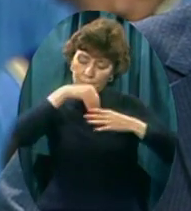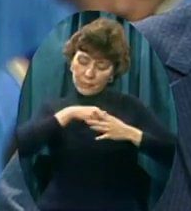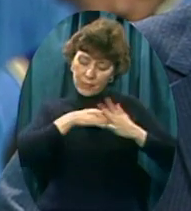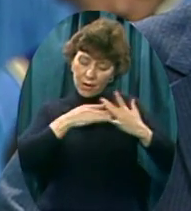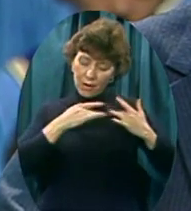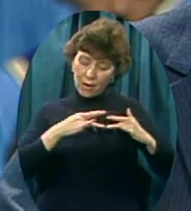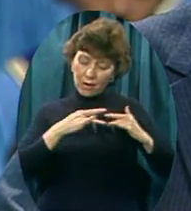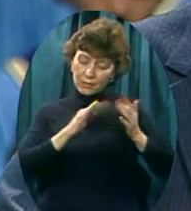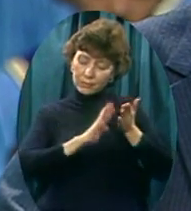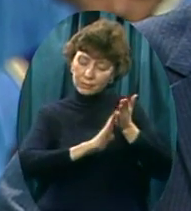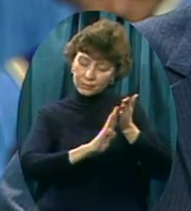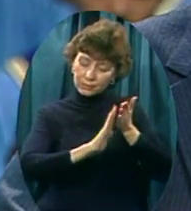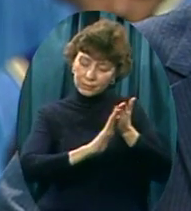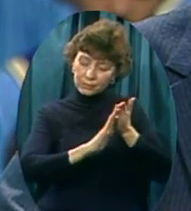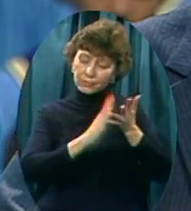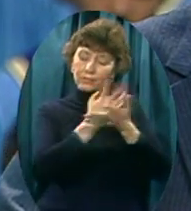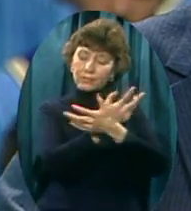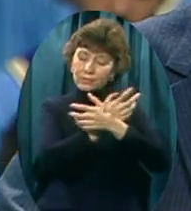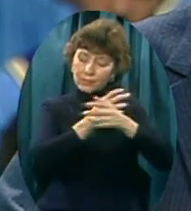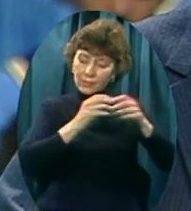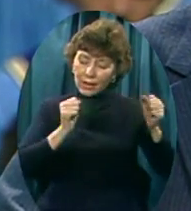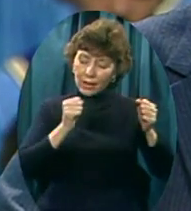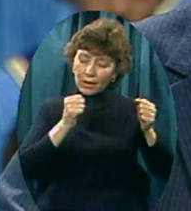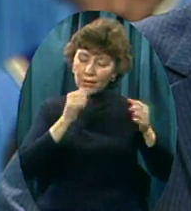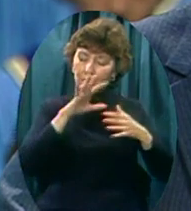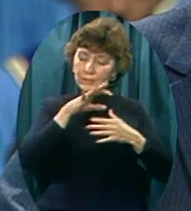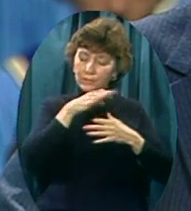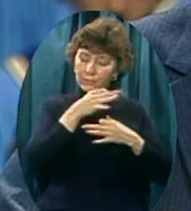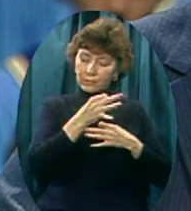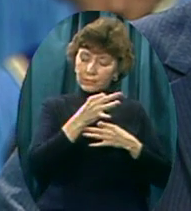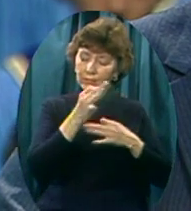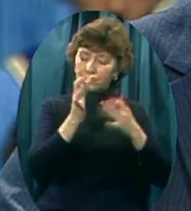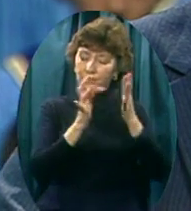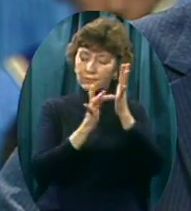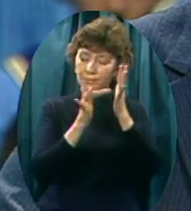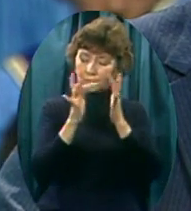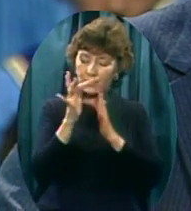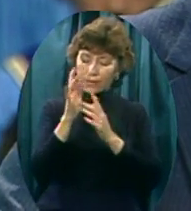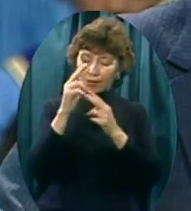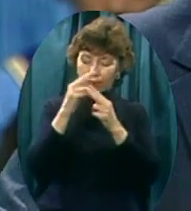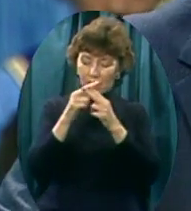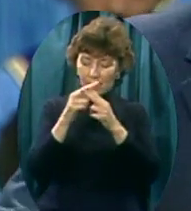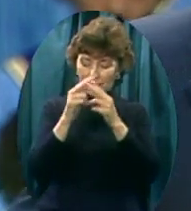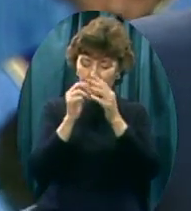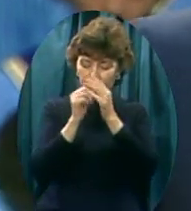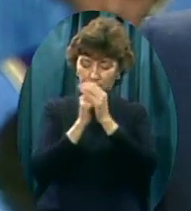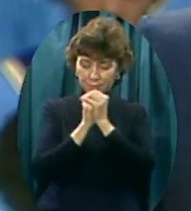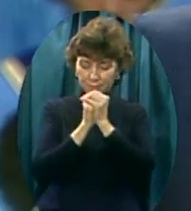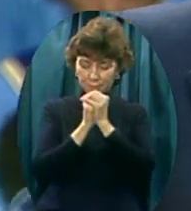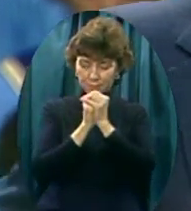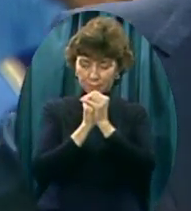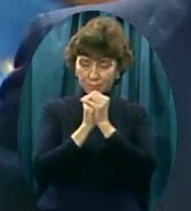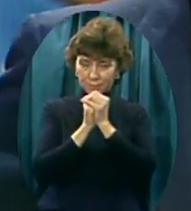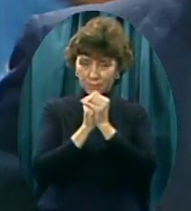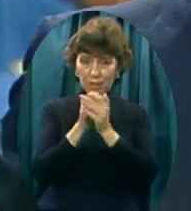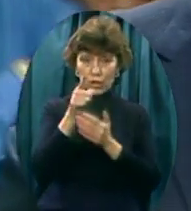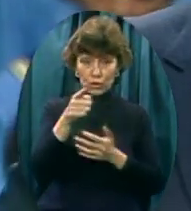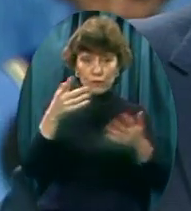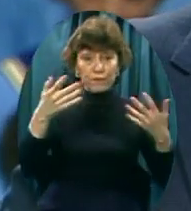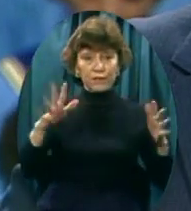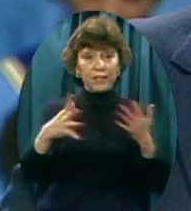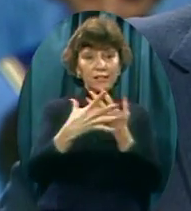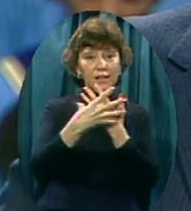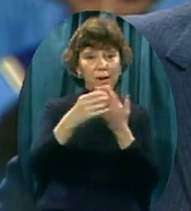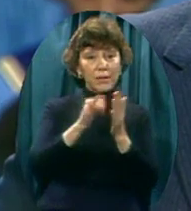And save my soul For Christ's sake Amen While our heads are bowed If you prayed that prayer In a minute